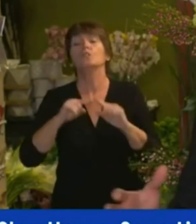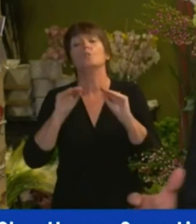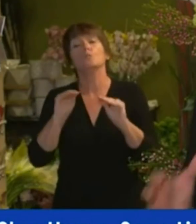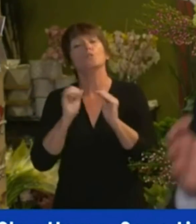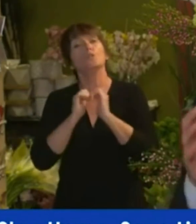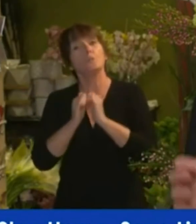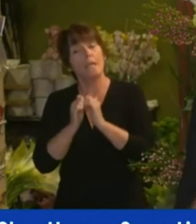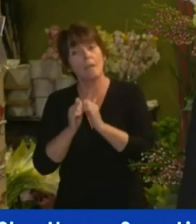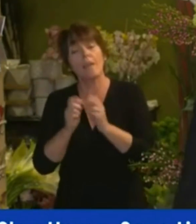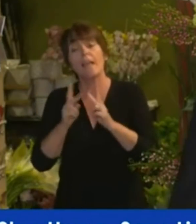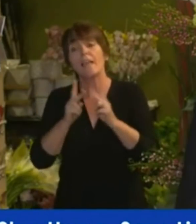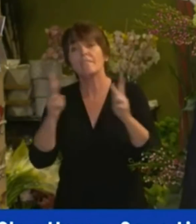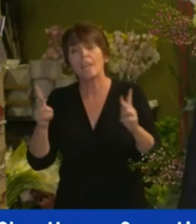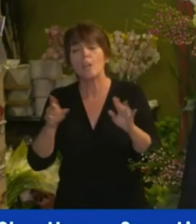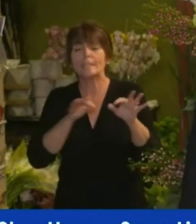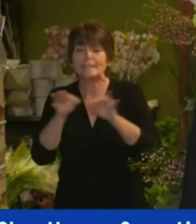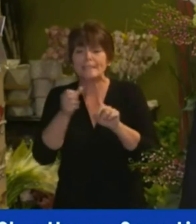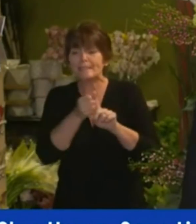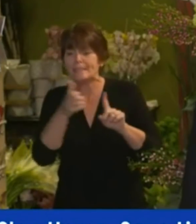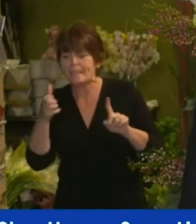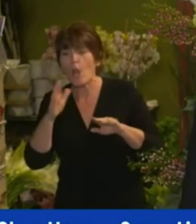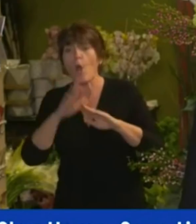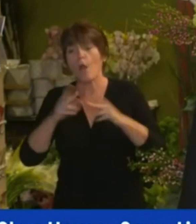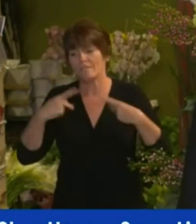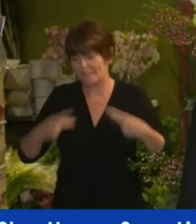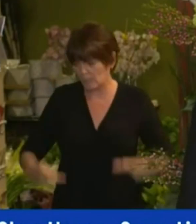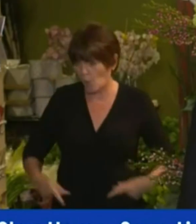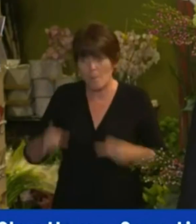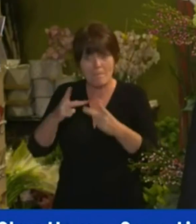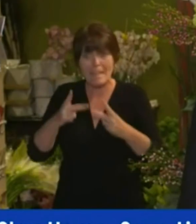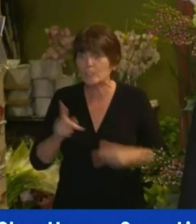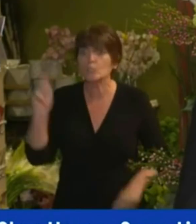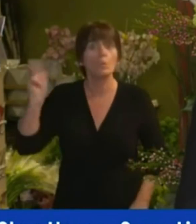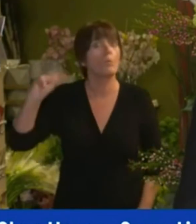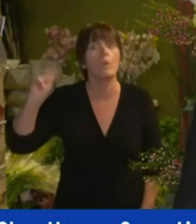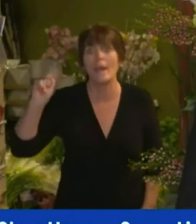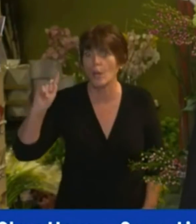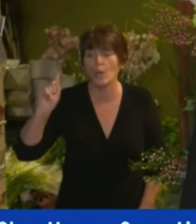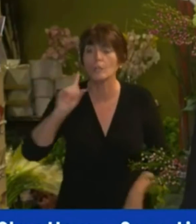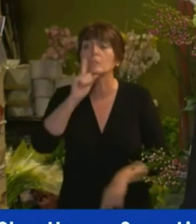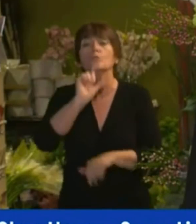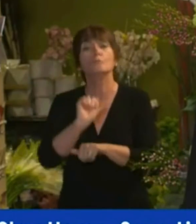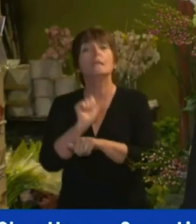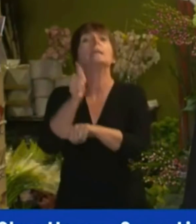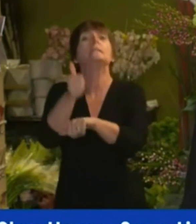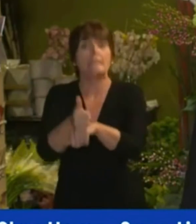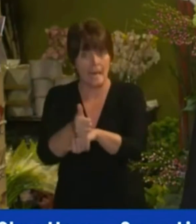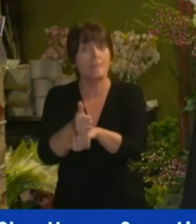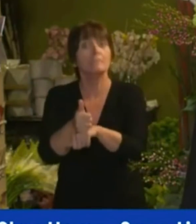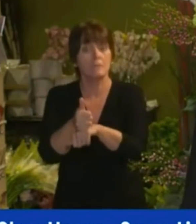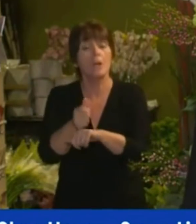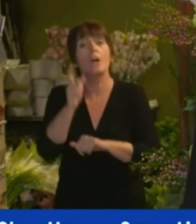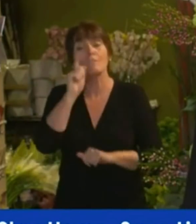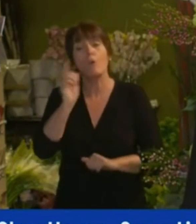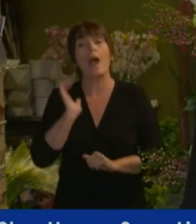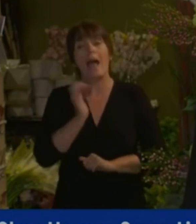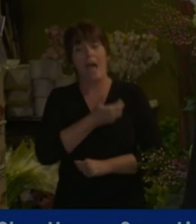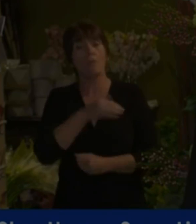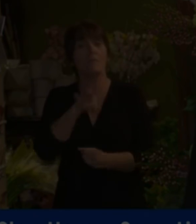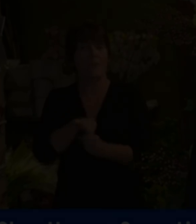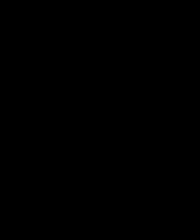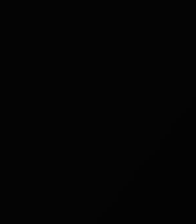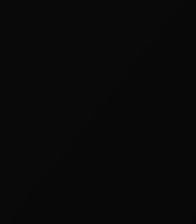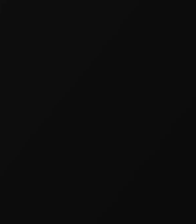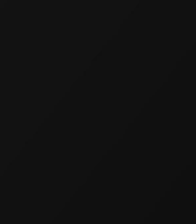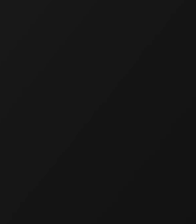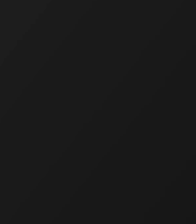together a very detailed plan on physical locations that need to be set up for our ballot this